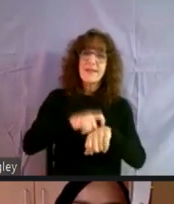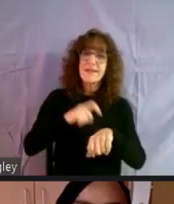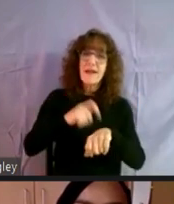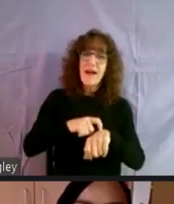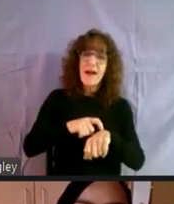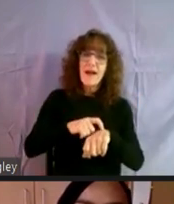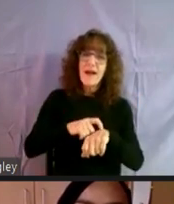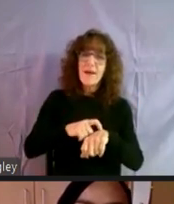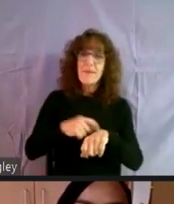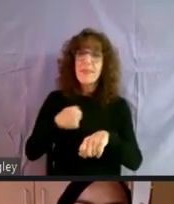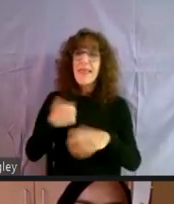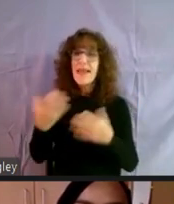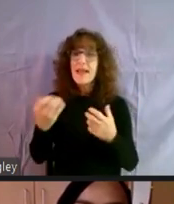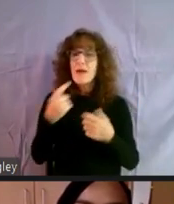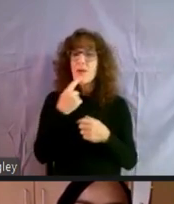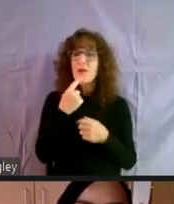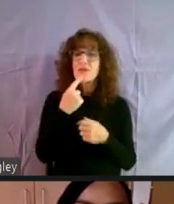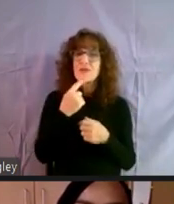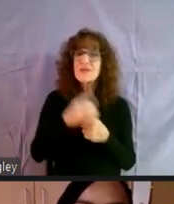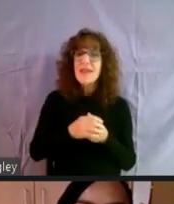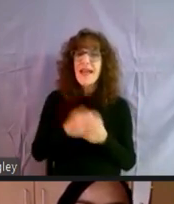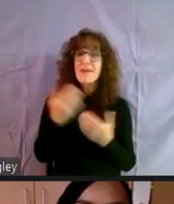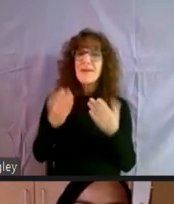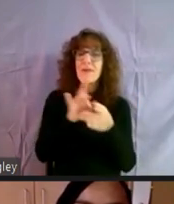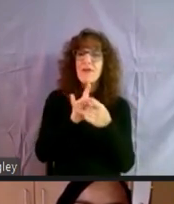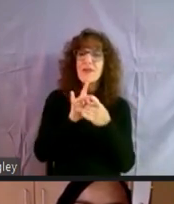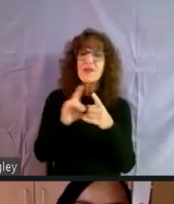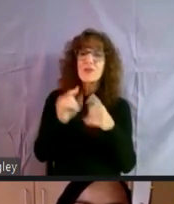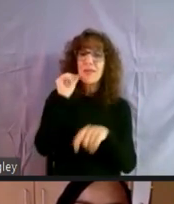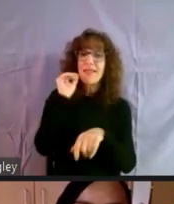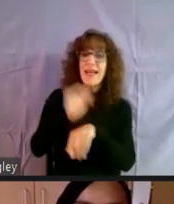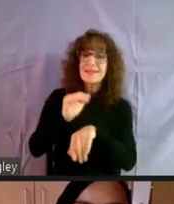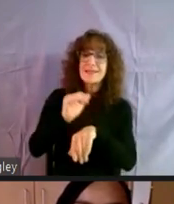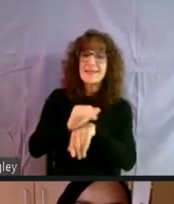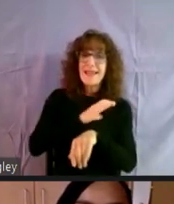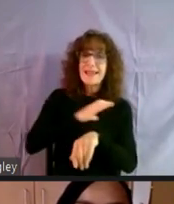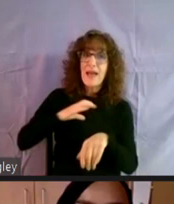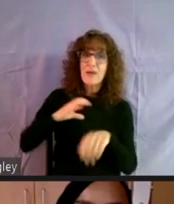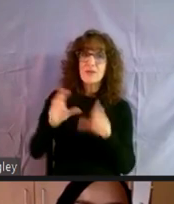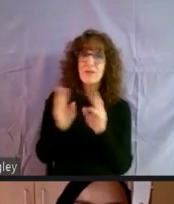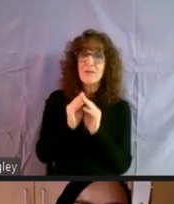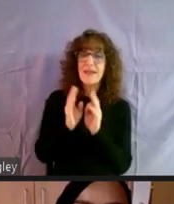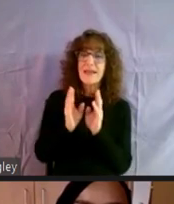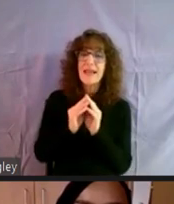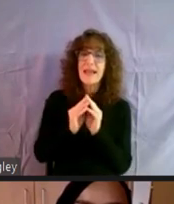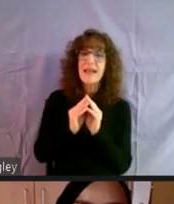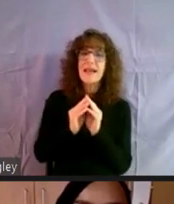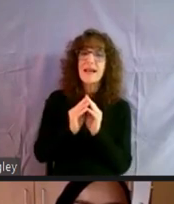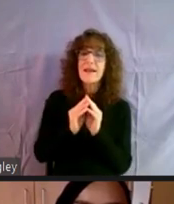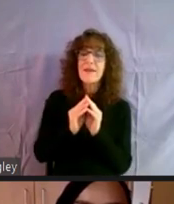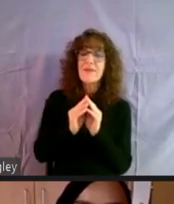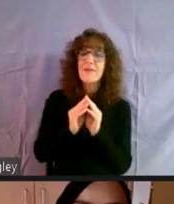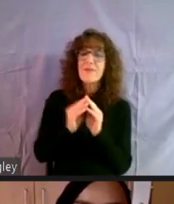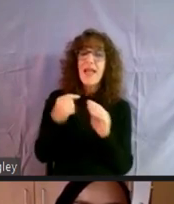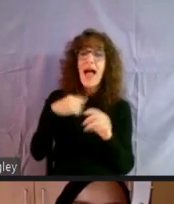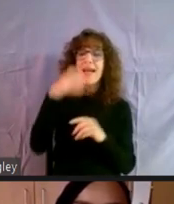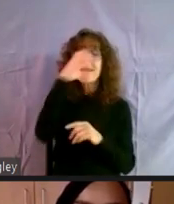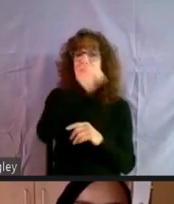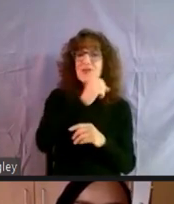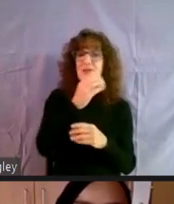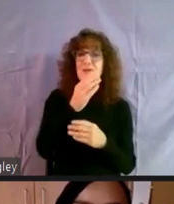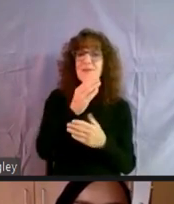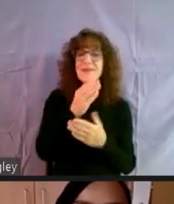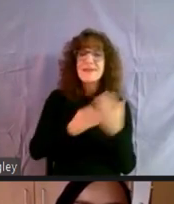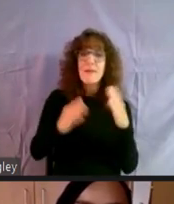Yeah. And I just want to say, this may be related to last night council meeting, but that, um, I assume that some of the,